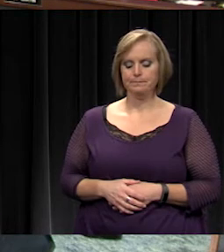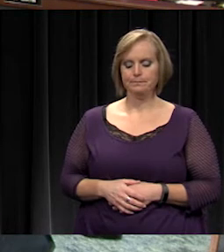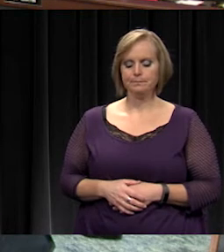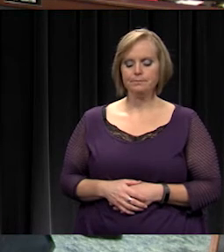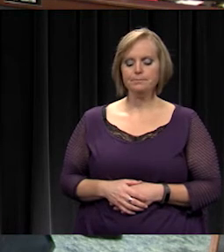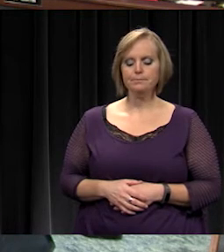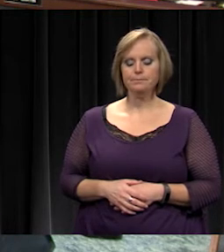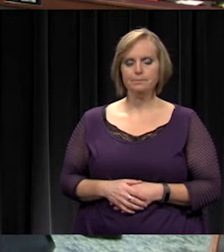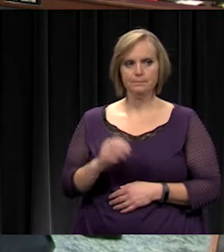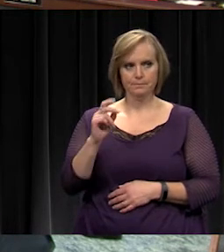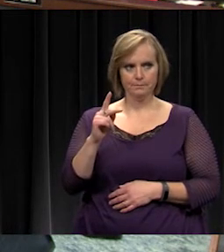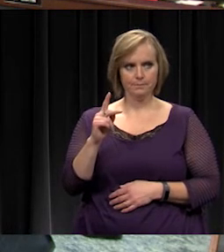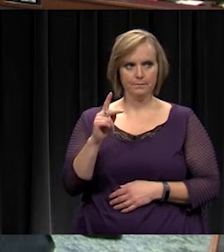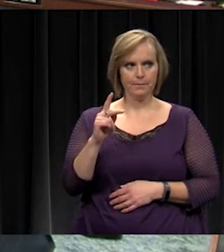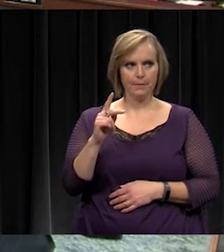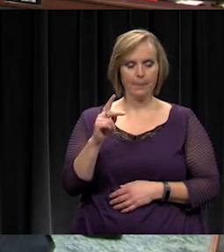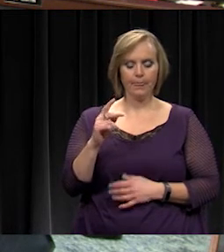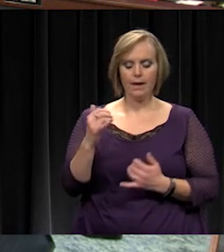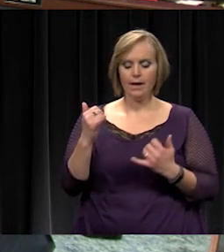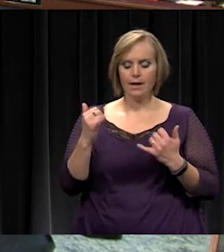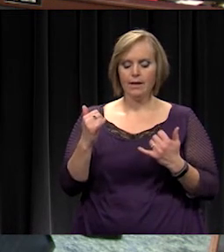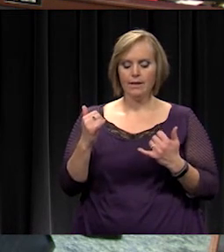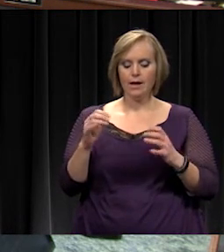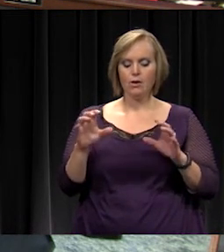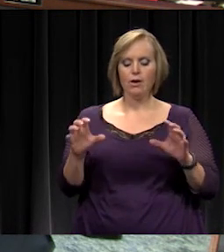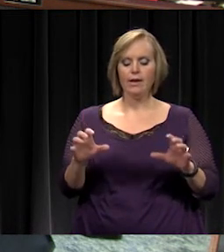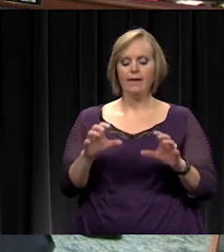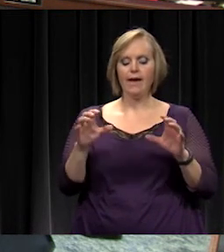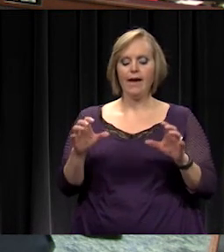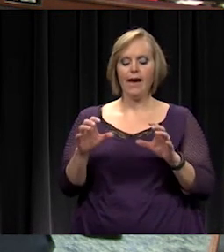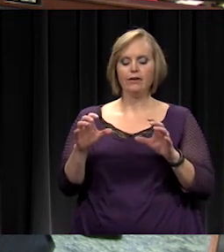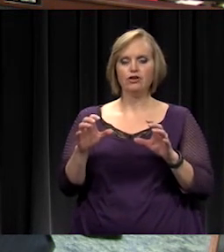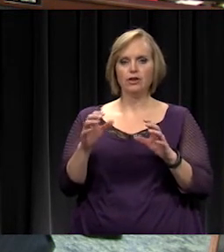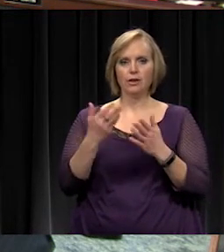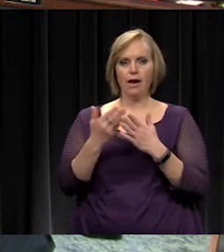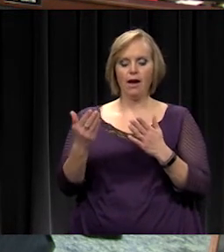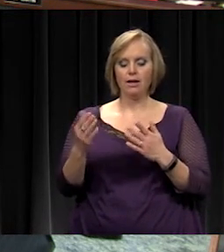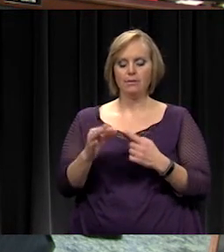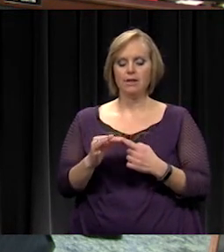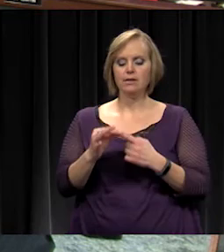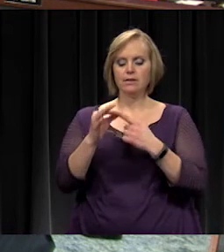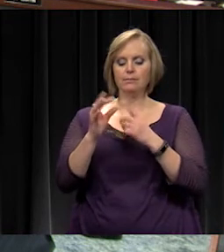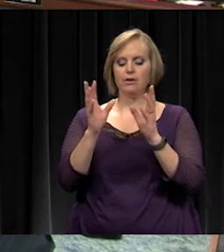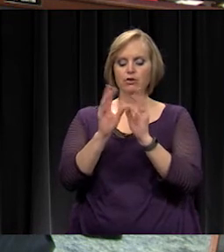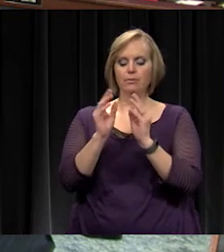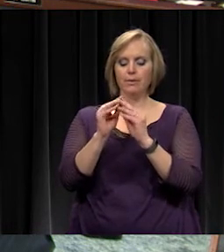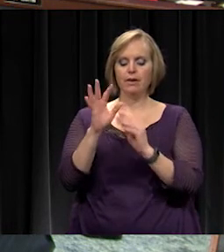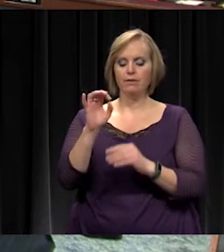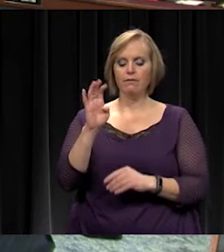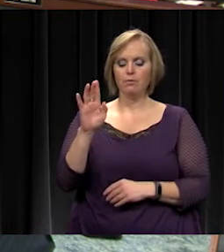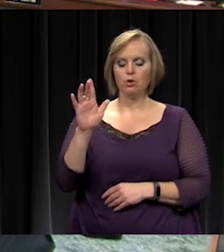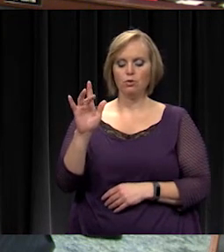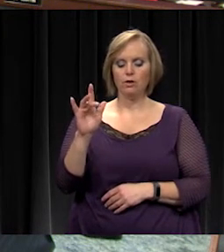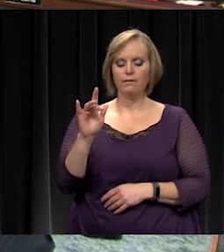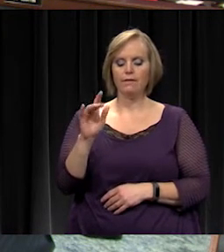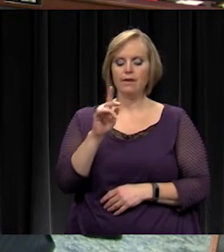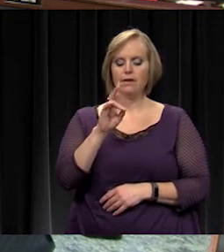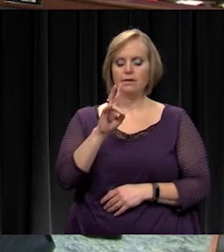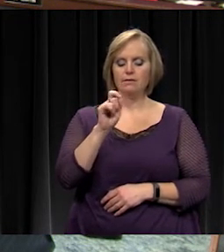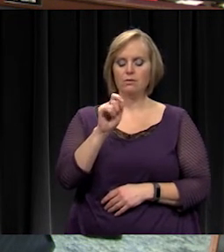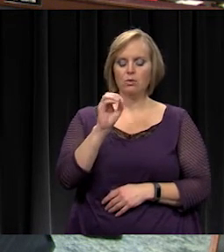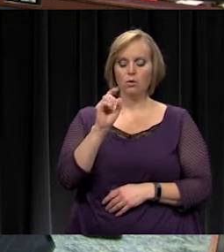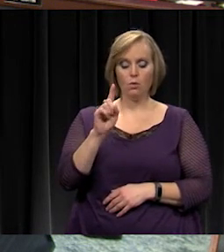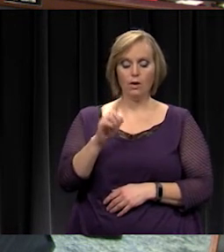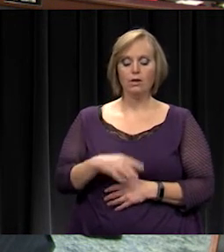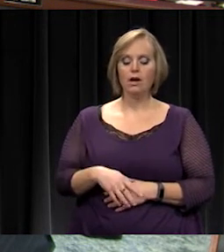Very good. All right. Now we're in the action item. 7.01, special meeting on February 25th. Dr. Berry, that meeting is